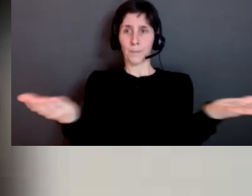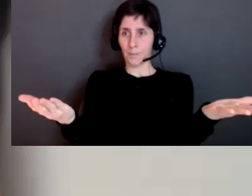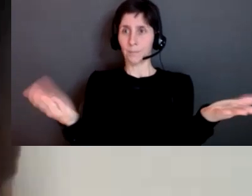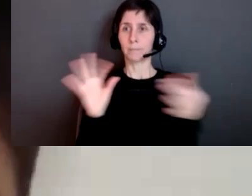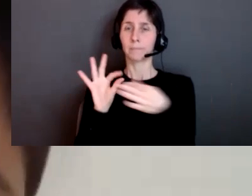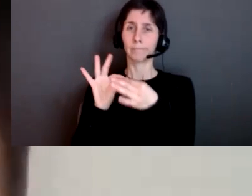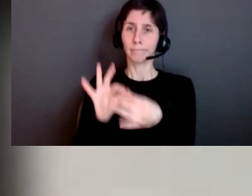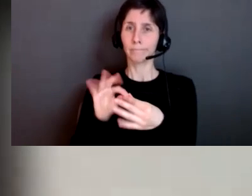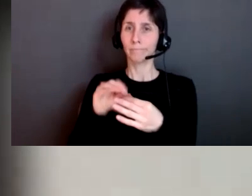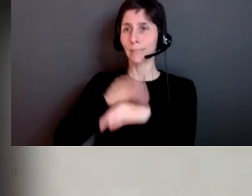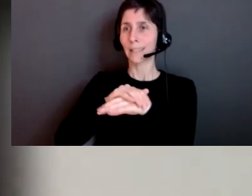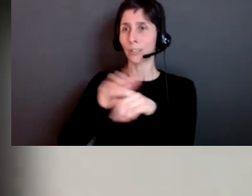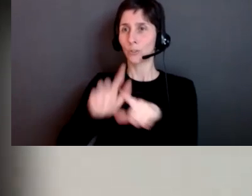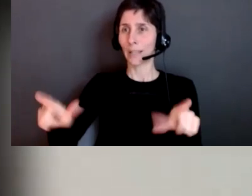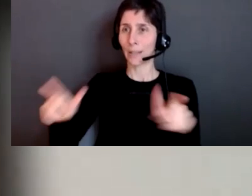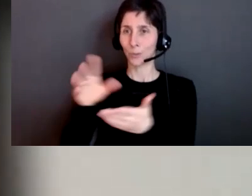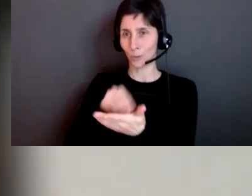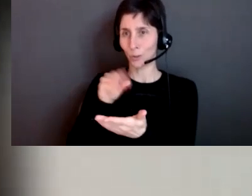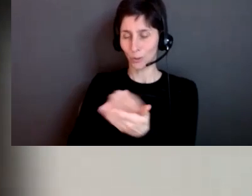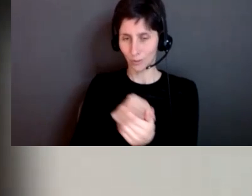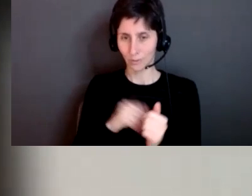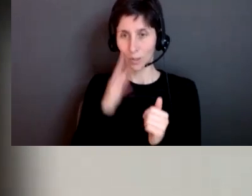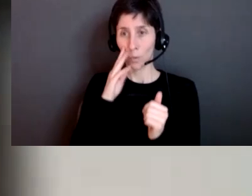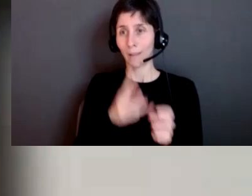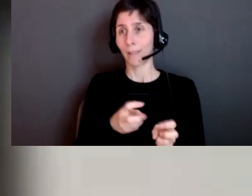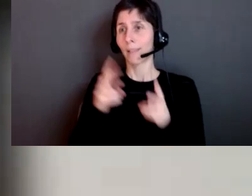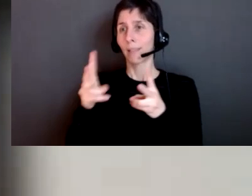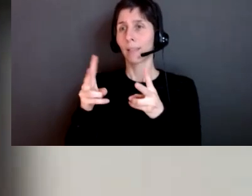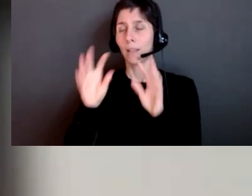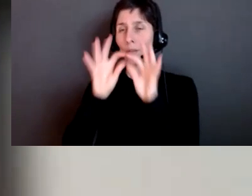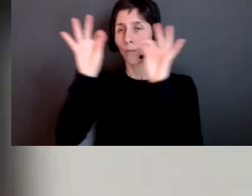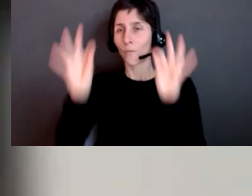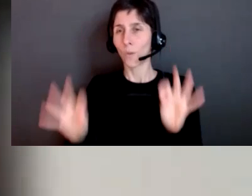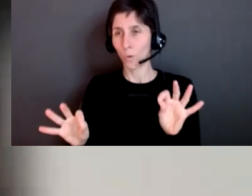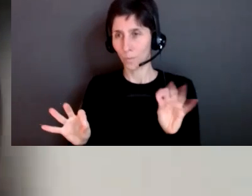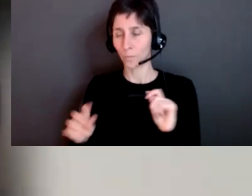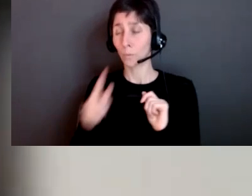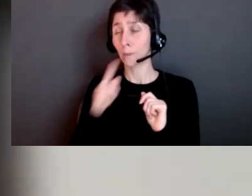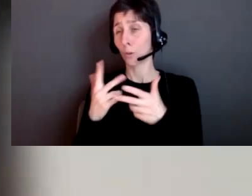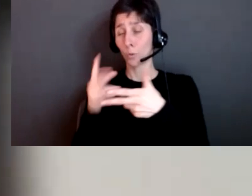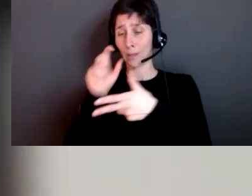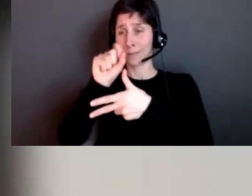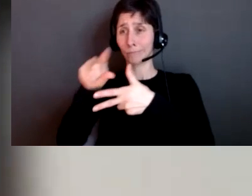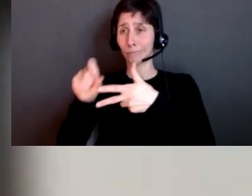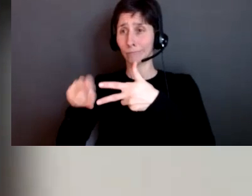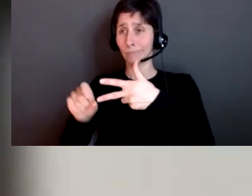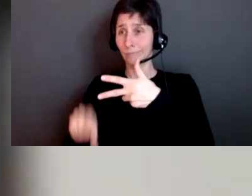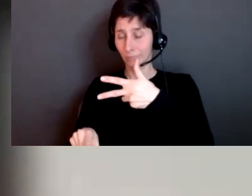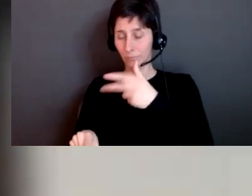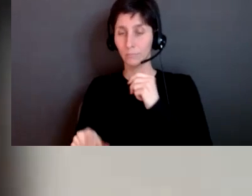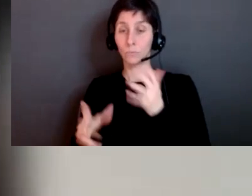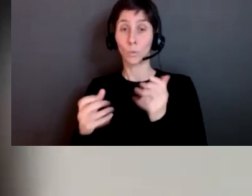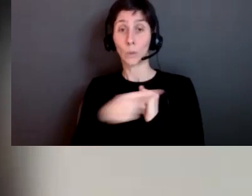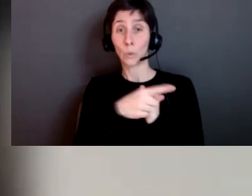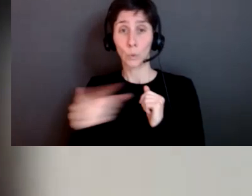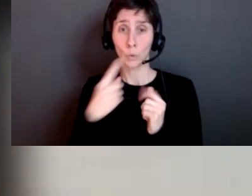of english language learners so i'm going to share a link for our google form it's just three questions so i would love for everyone to